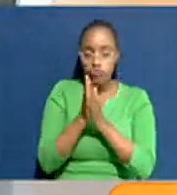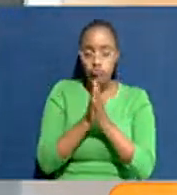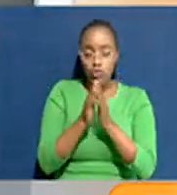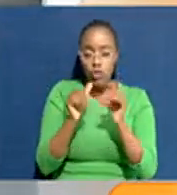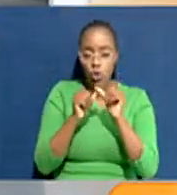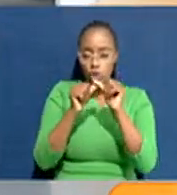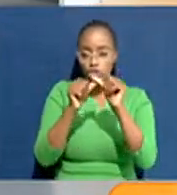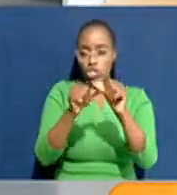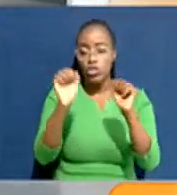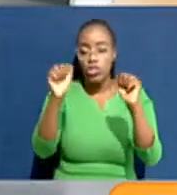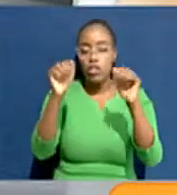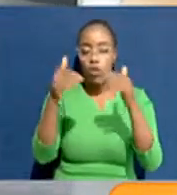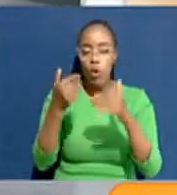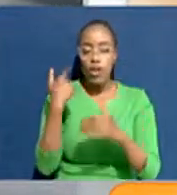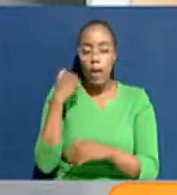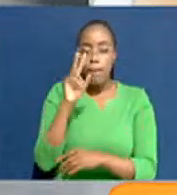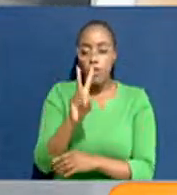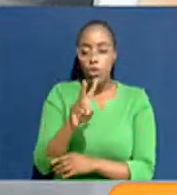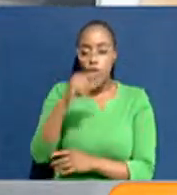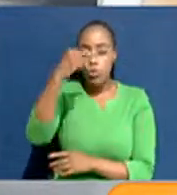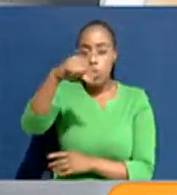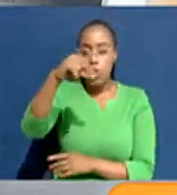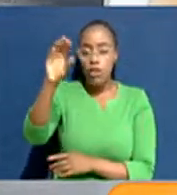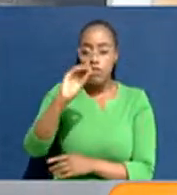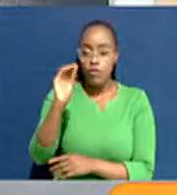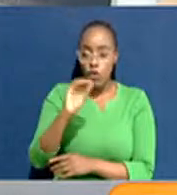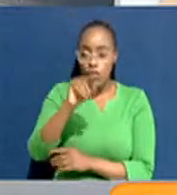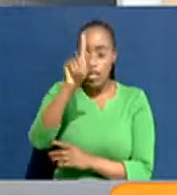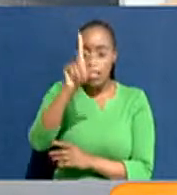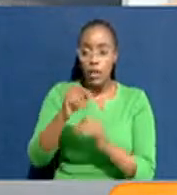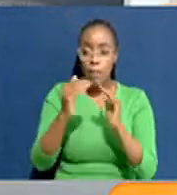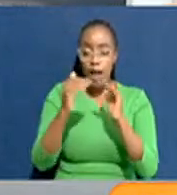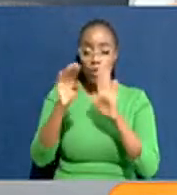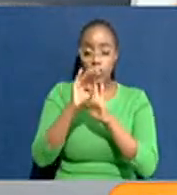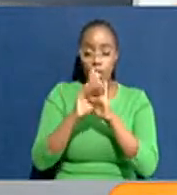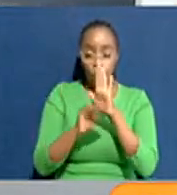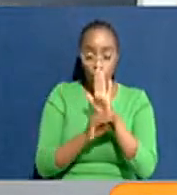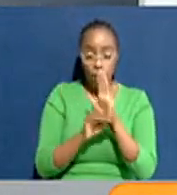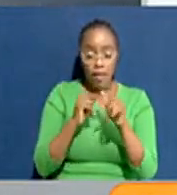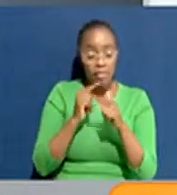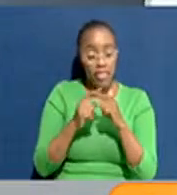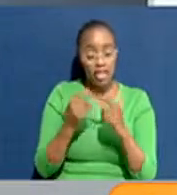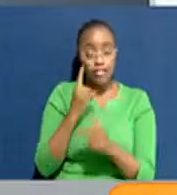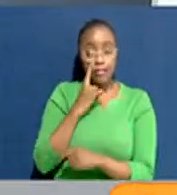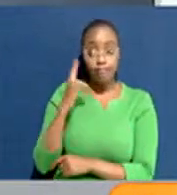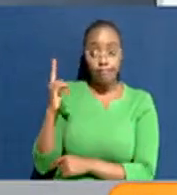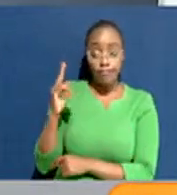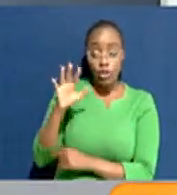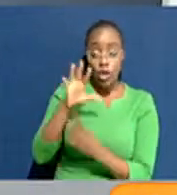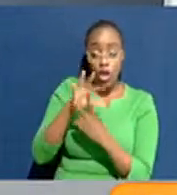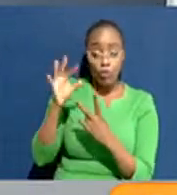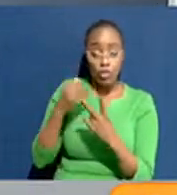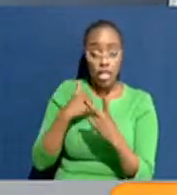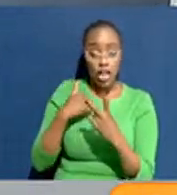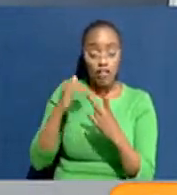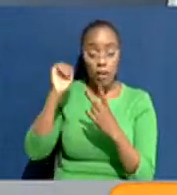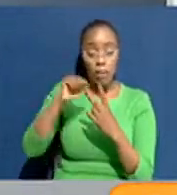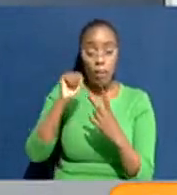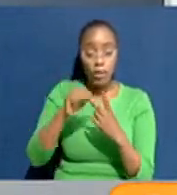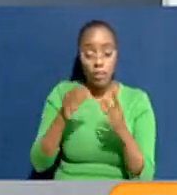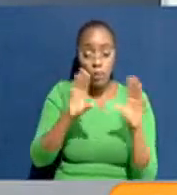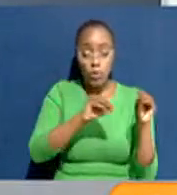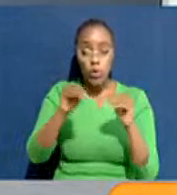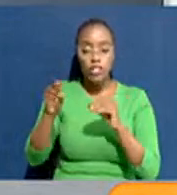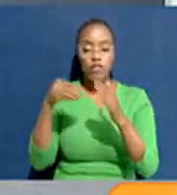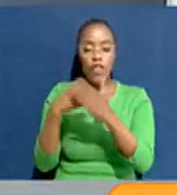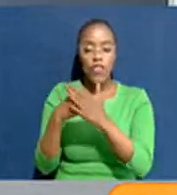saving, or two, you do not qualify for the affordable housing program, then these are your options, that you can transfer the